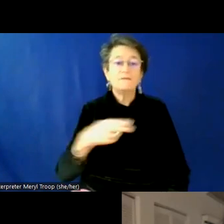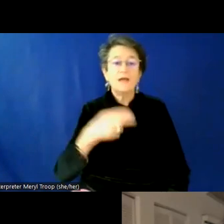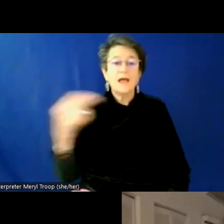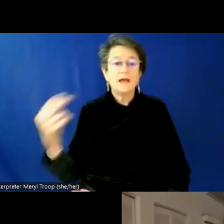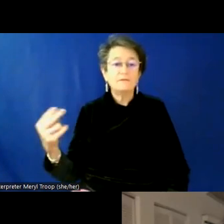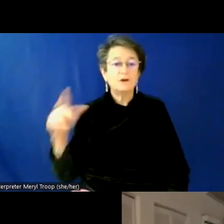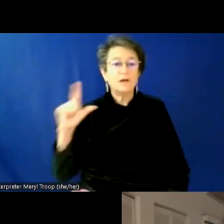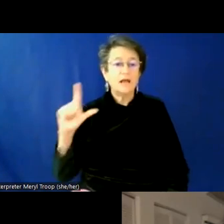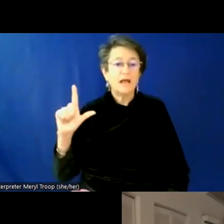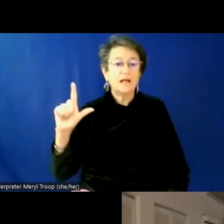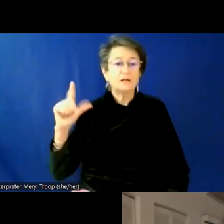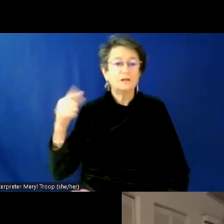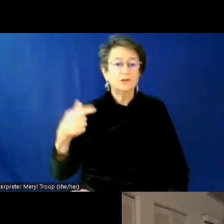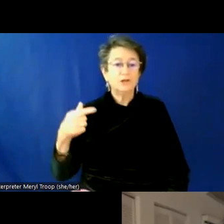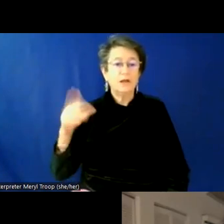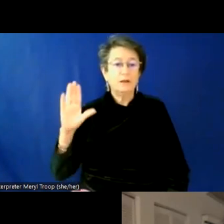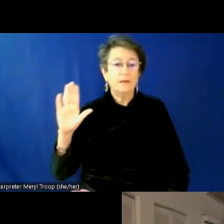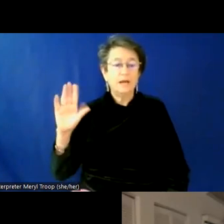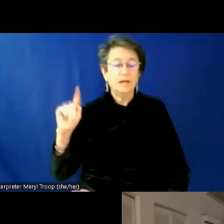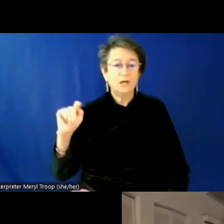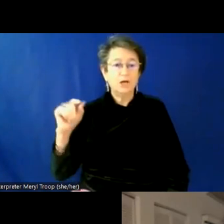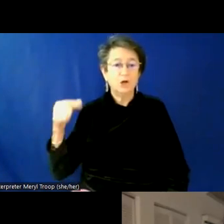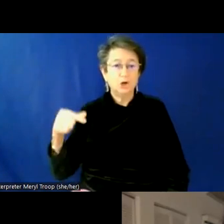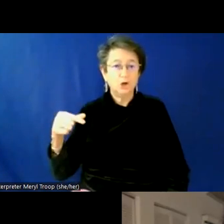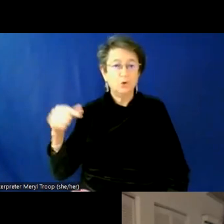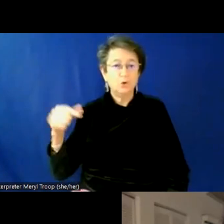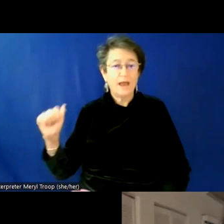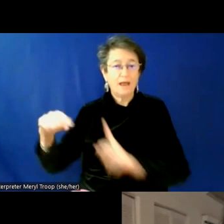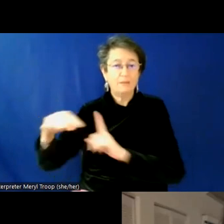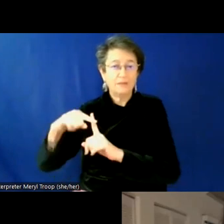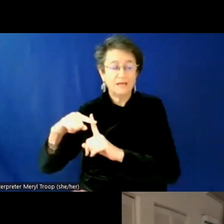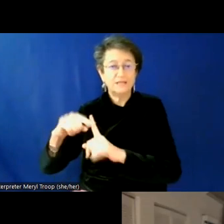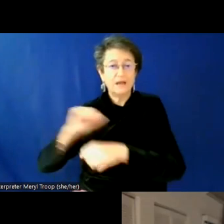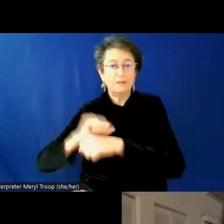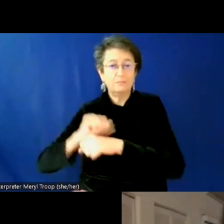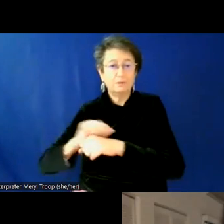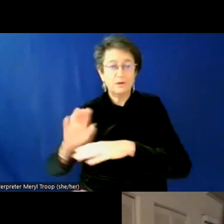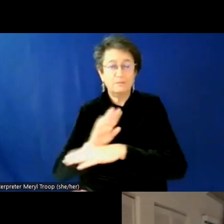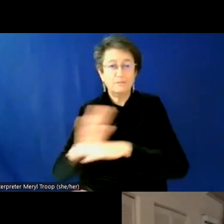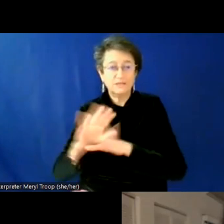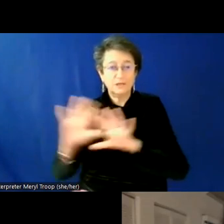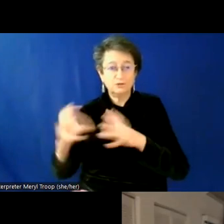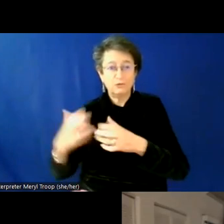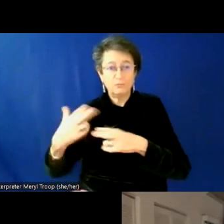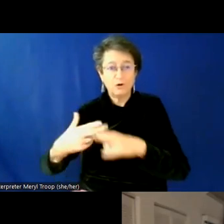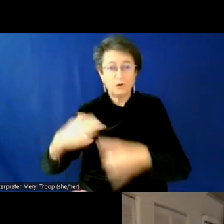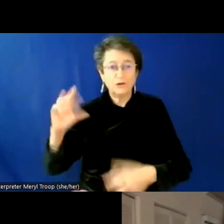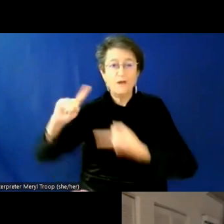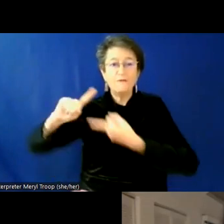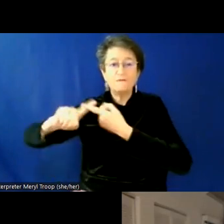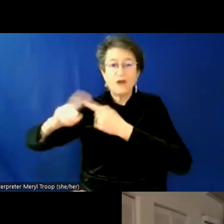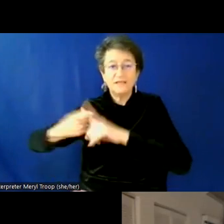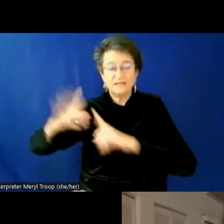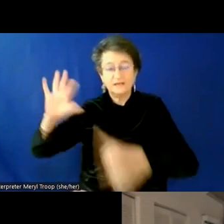LGBTQA plus employee business resource group, friends. Prior to Erica's work at Hannaford, she was the vice